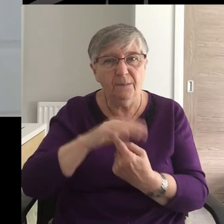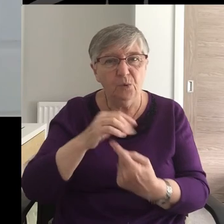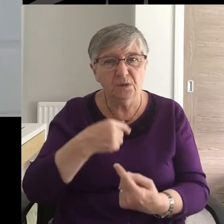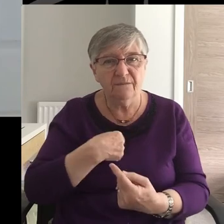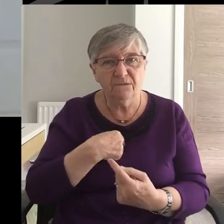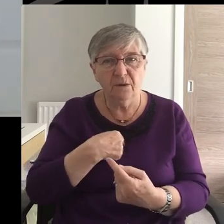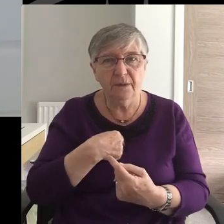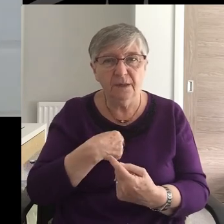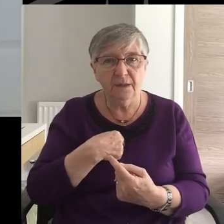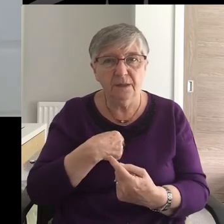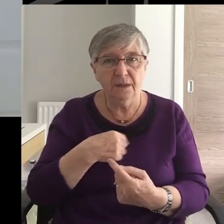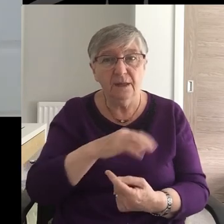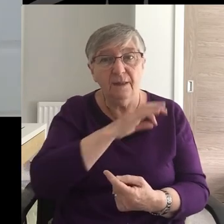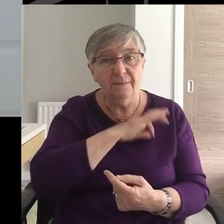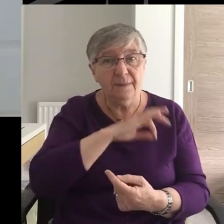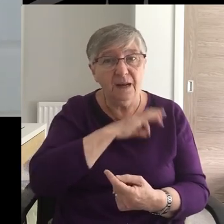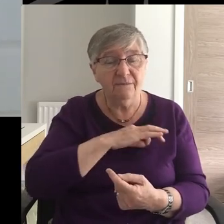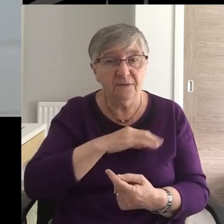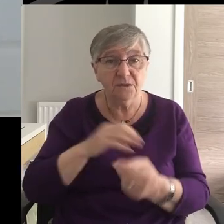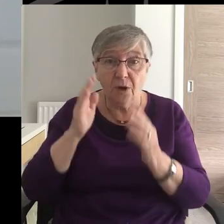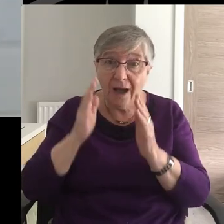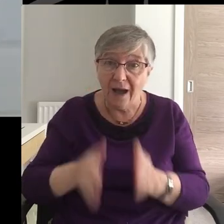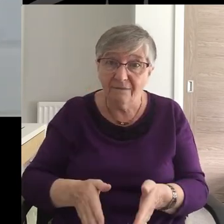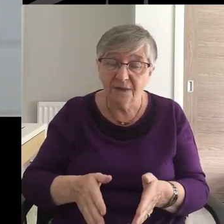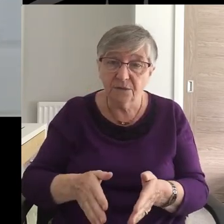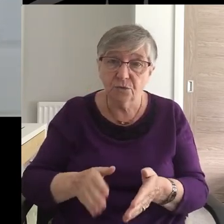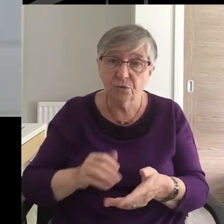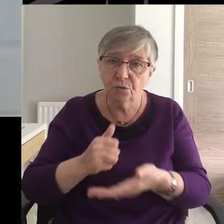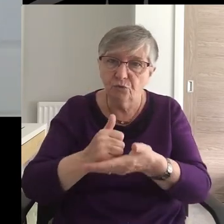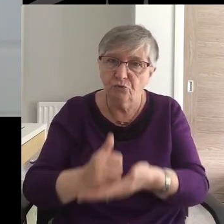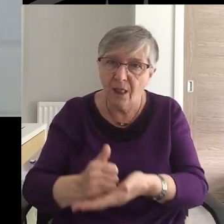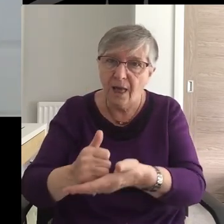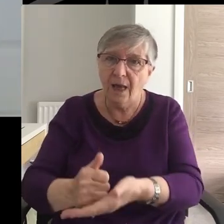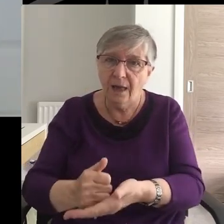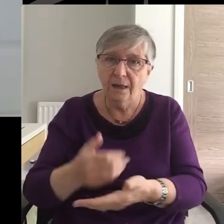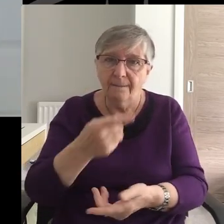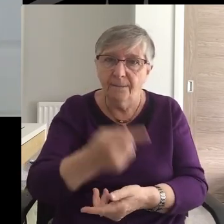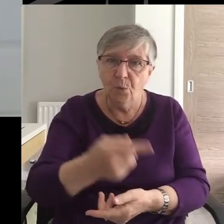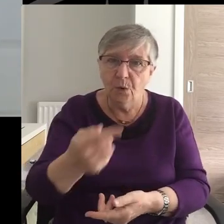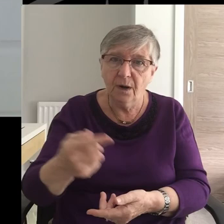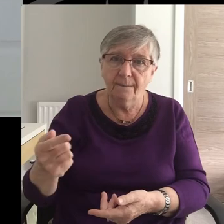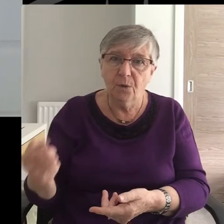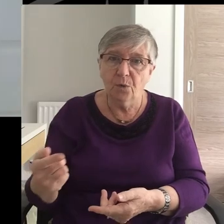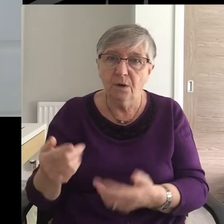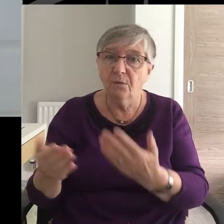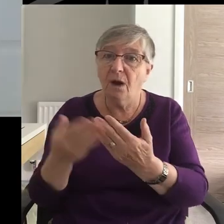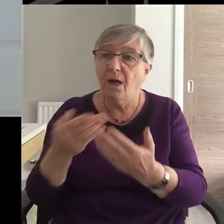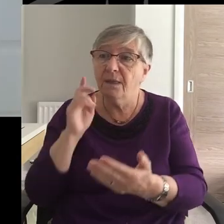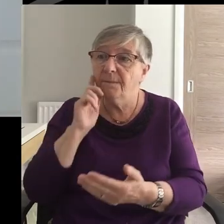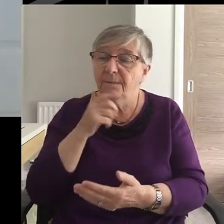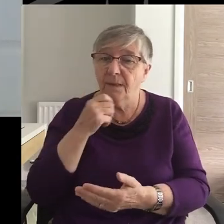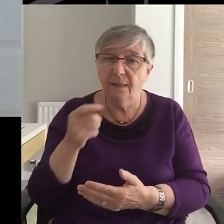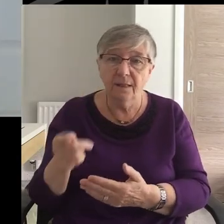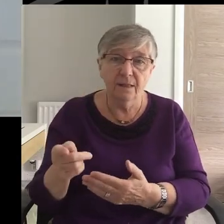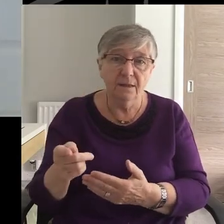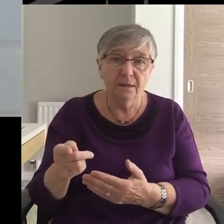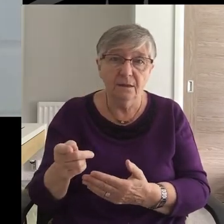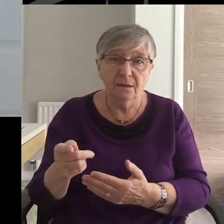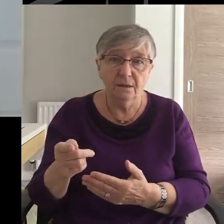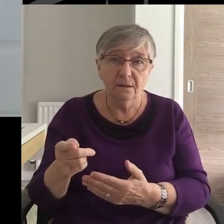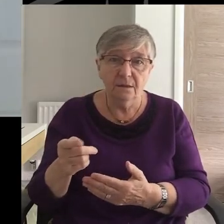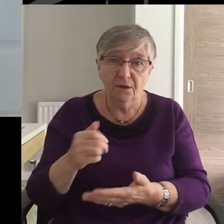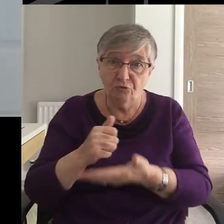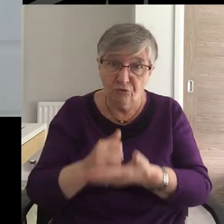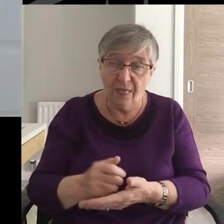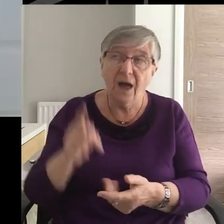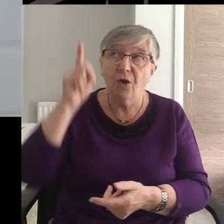The benefits of having to Rely more and more On other people On you